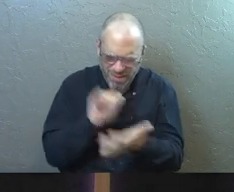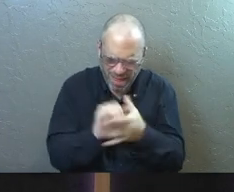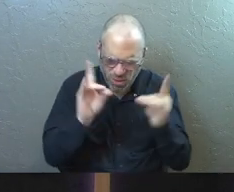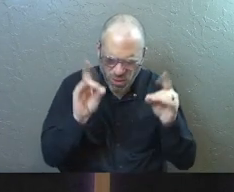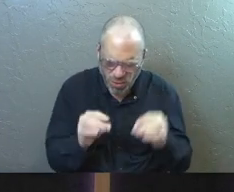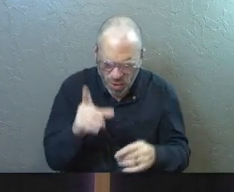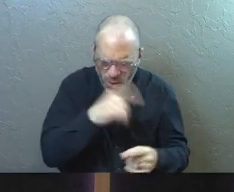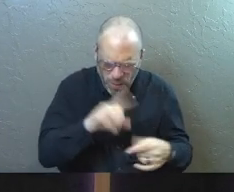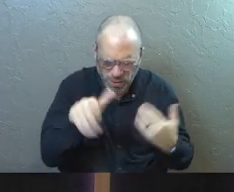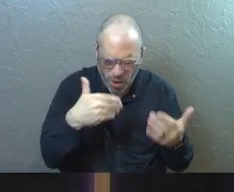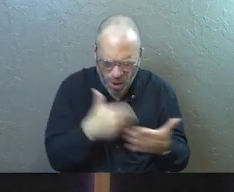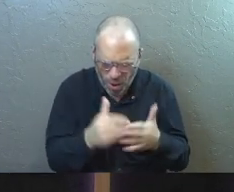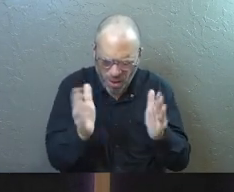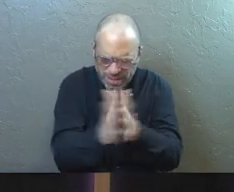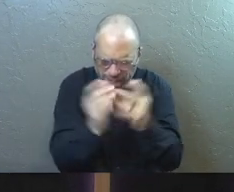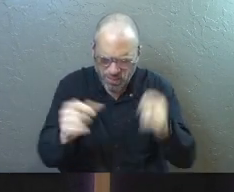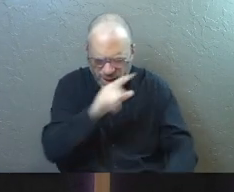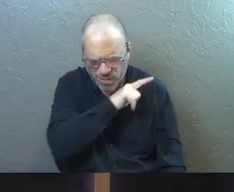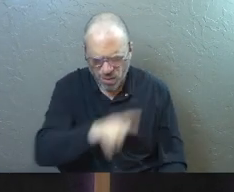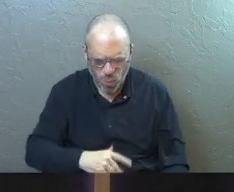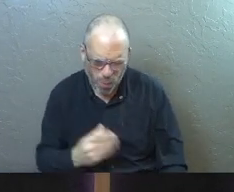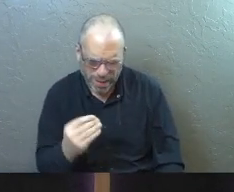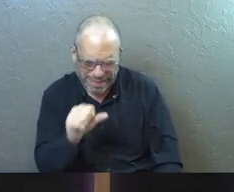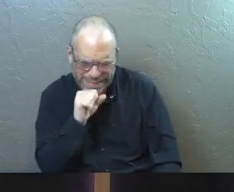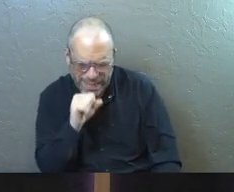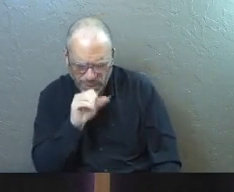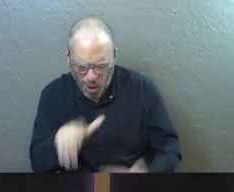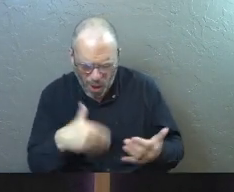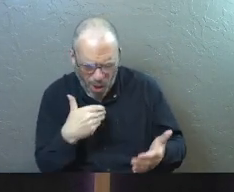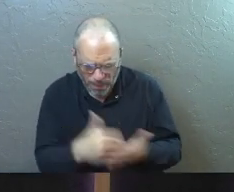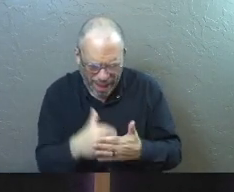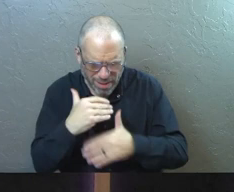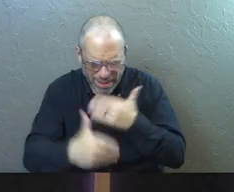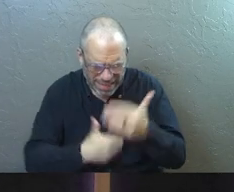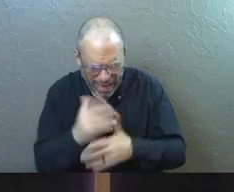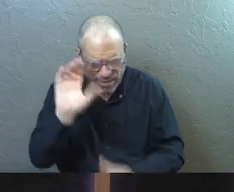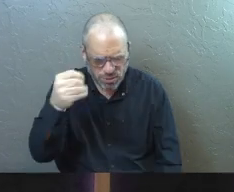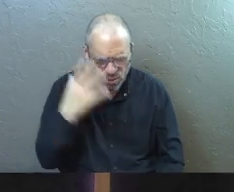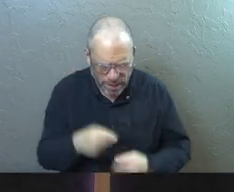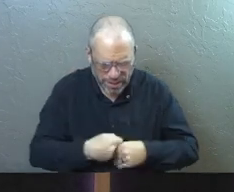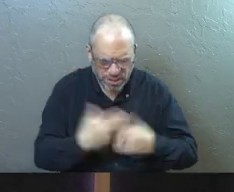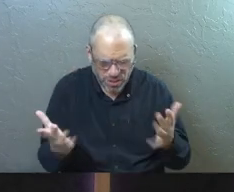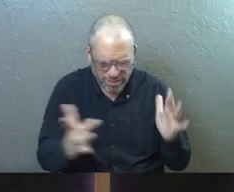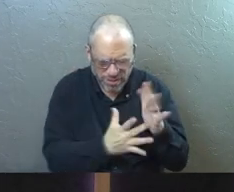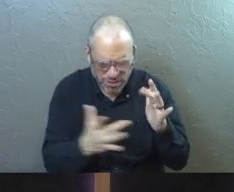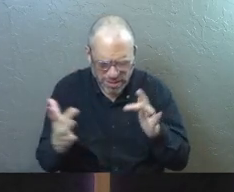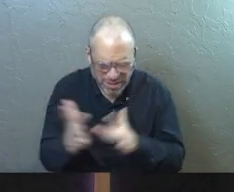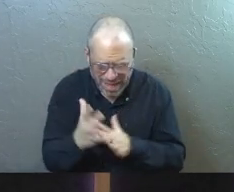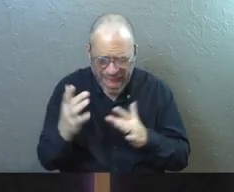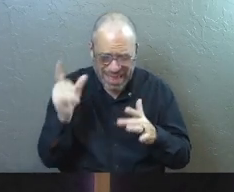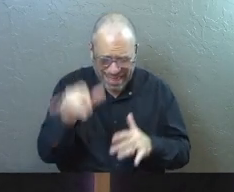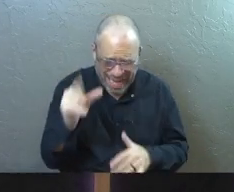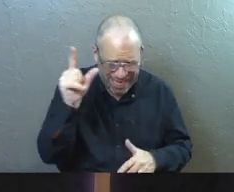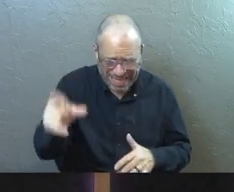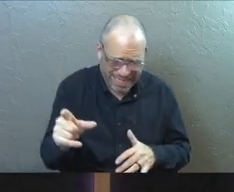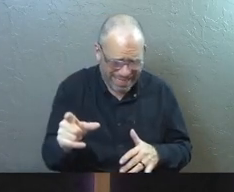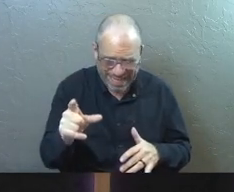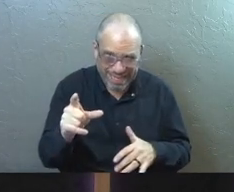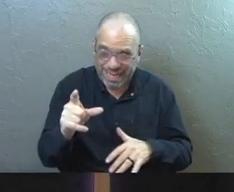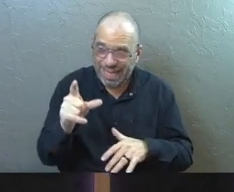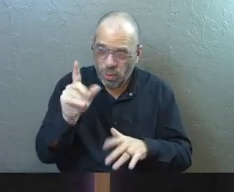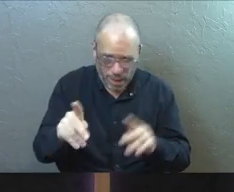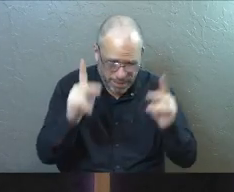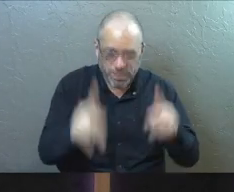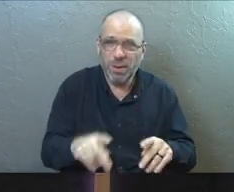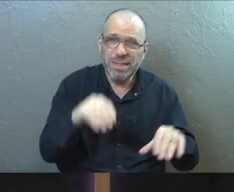that when you're also celebrating the Lord's Supper, which is all about the kindness and grace and generosity of Jesus. And the fact that he doesn't put any